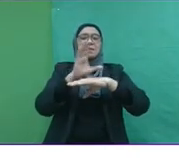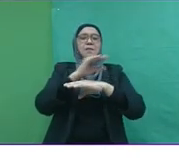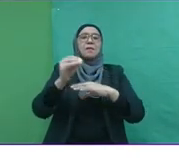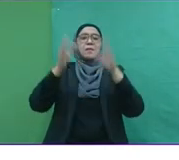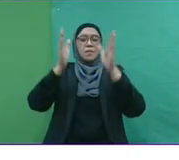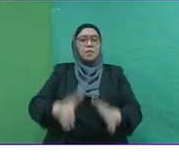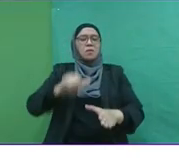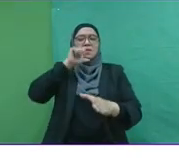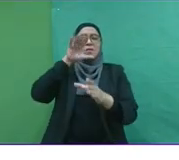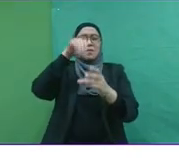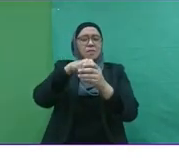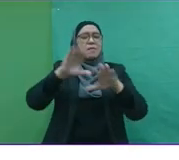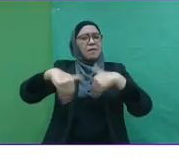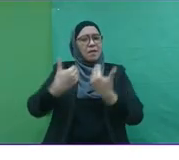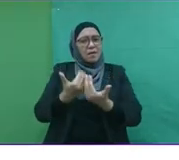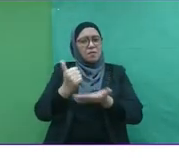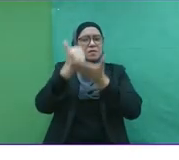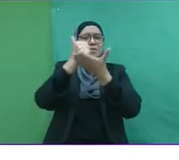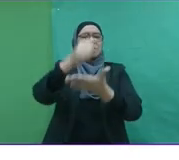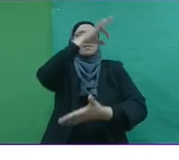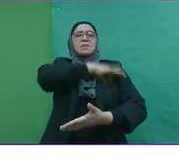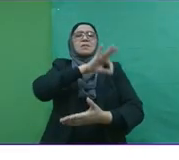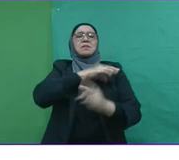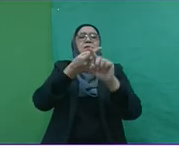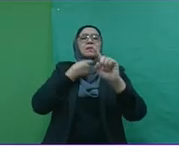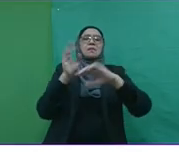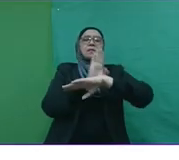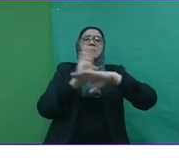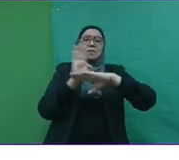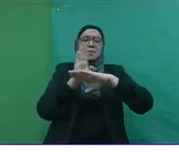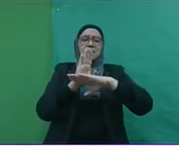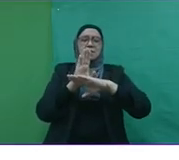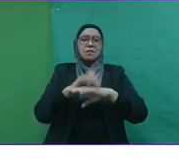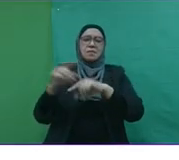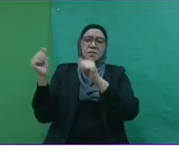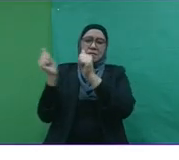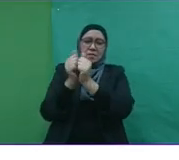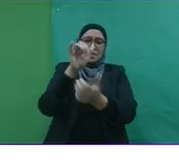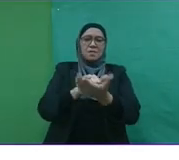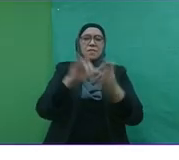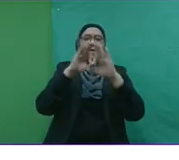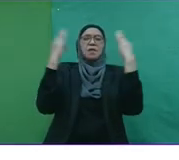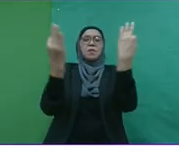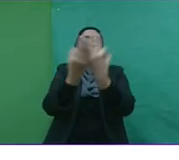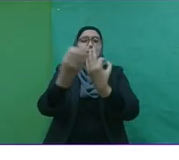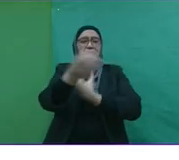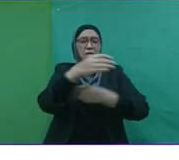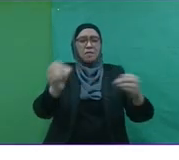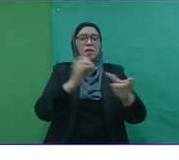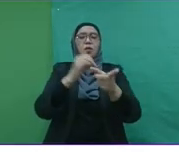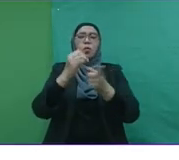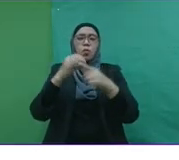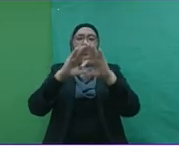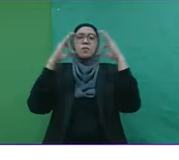people who are not involved in that business, how are they able to benefit from that business. So having that family office